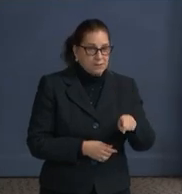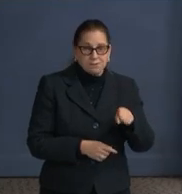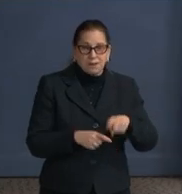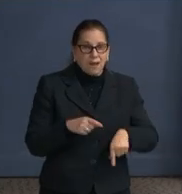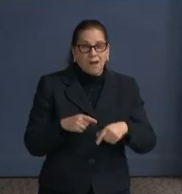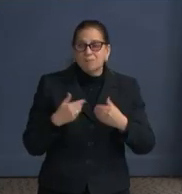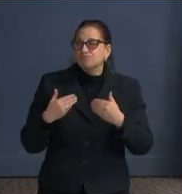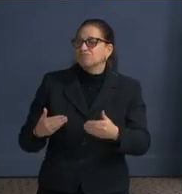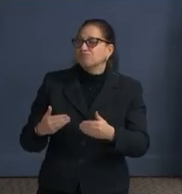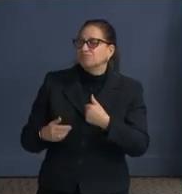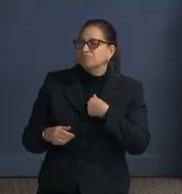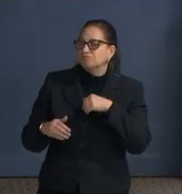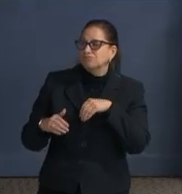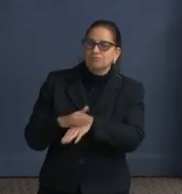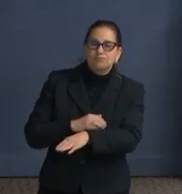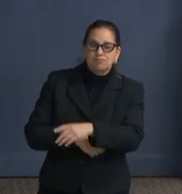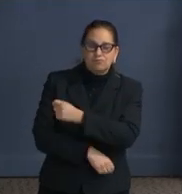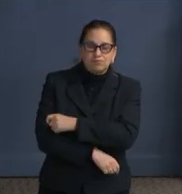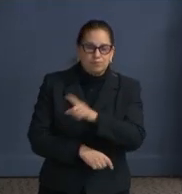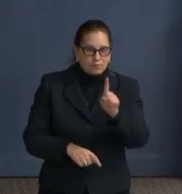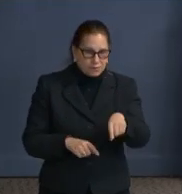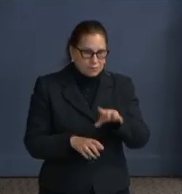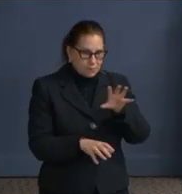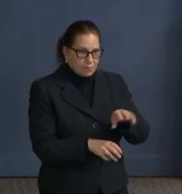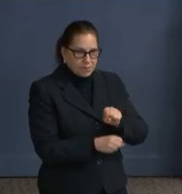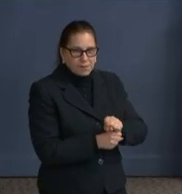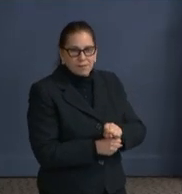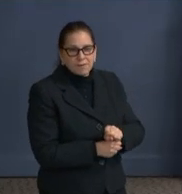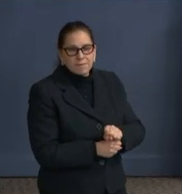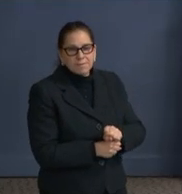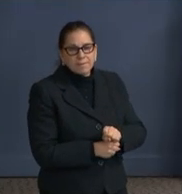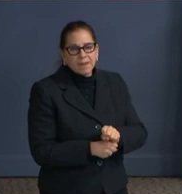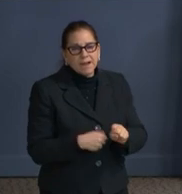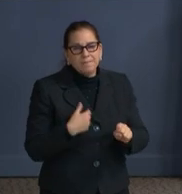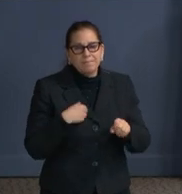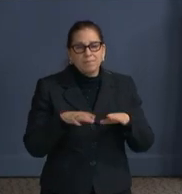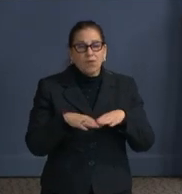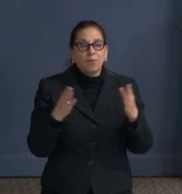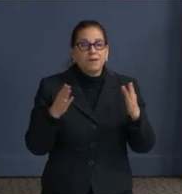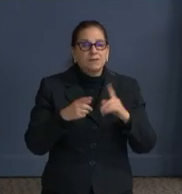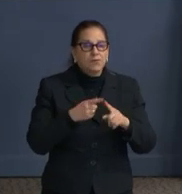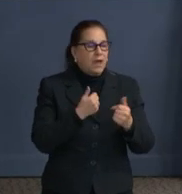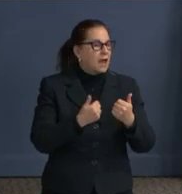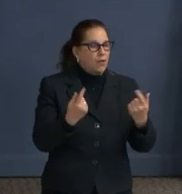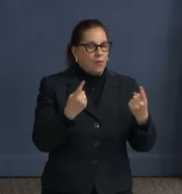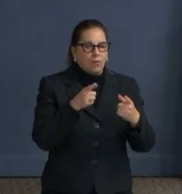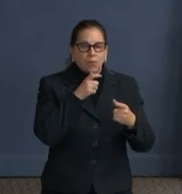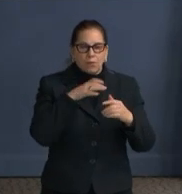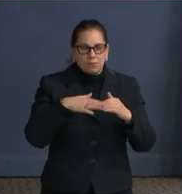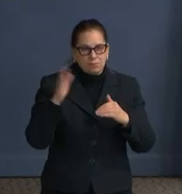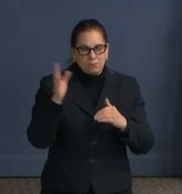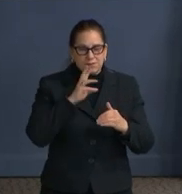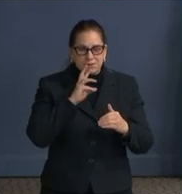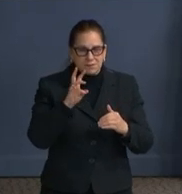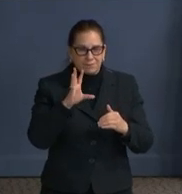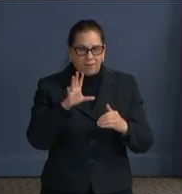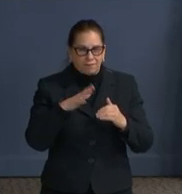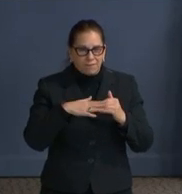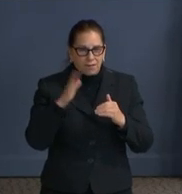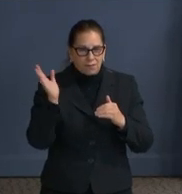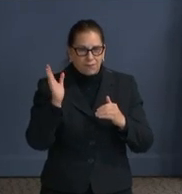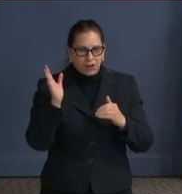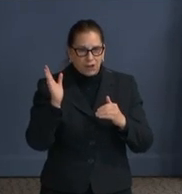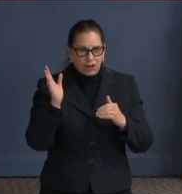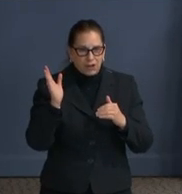the first week that that process was open to individuals over the age of 65, 70.4% of the